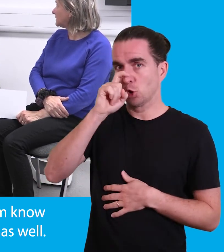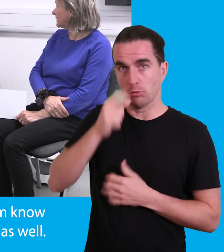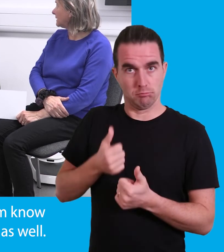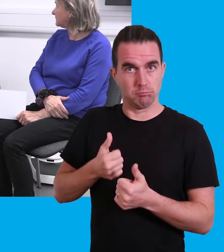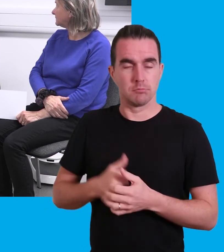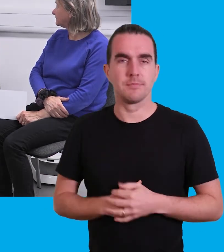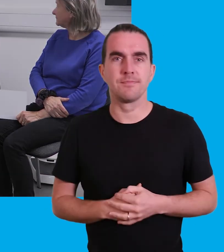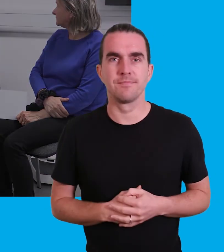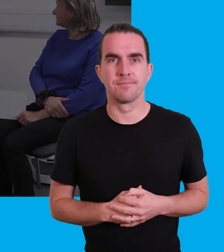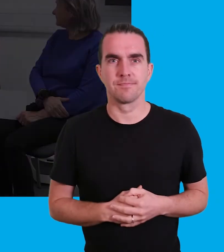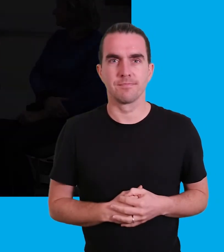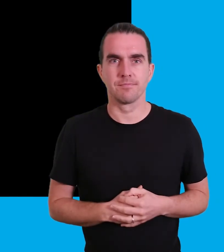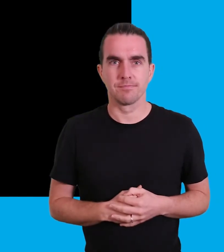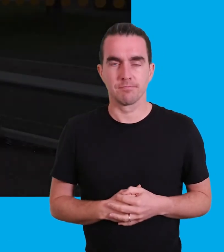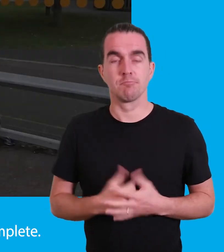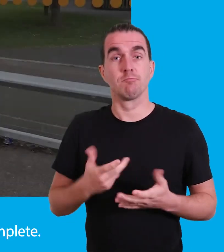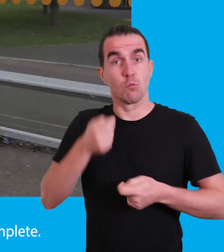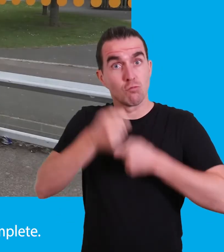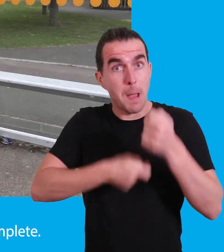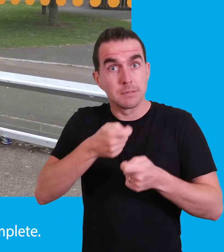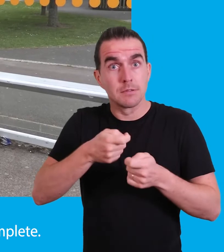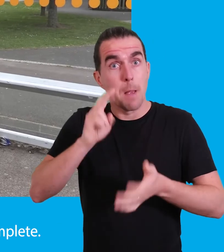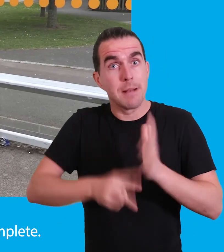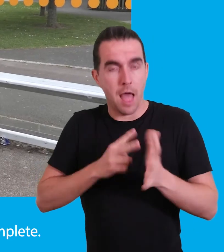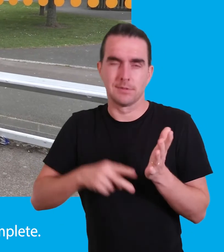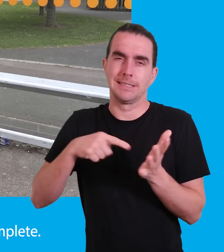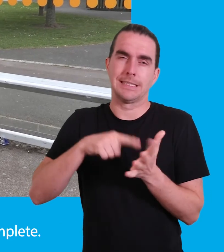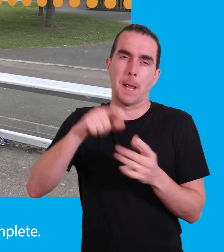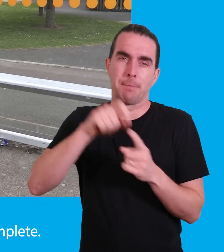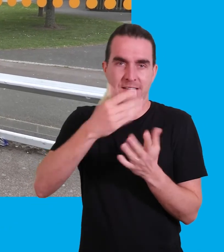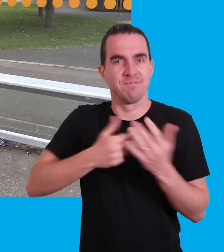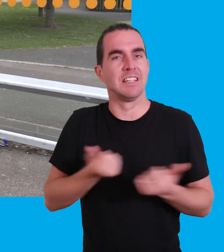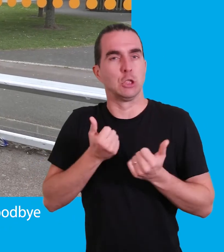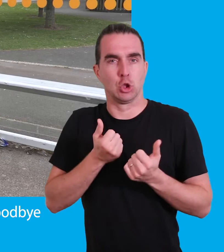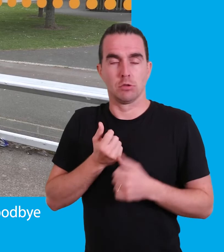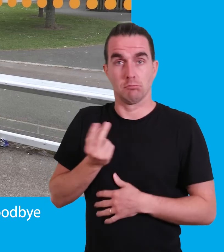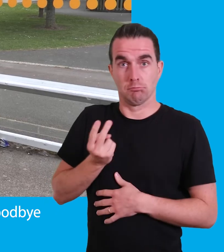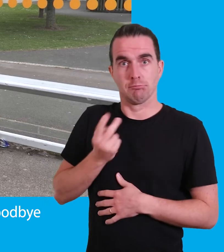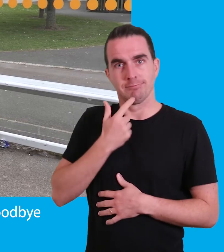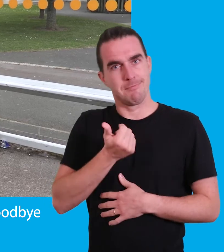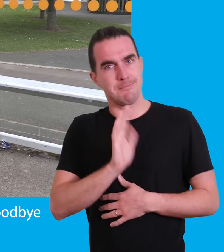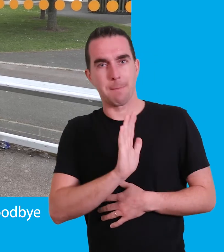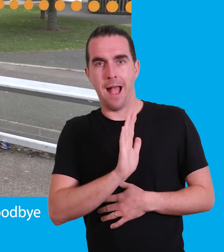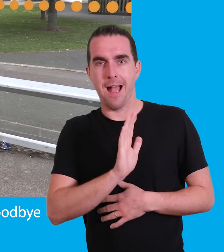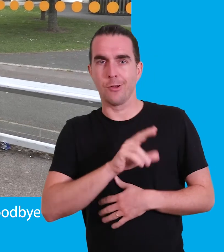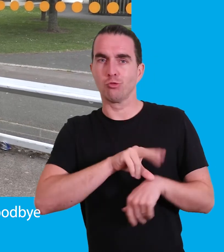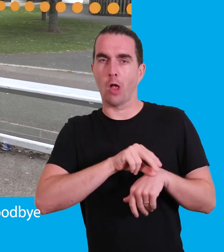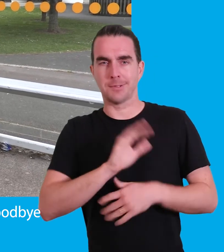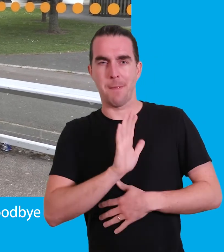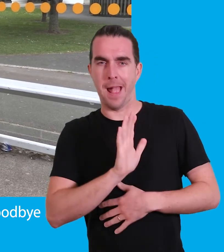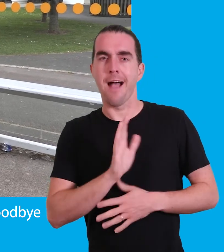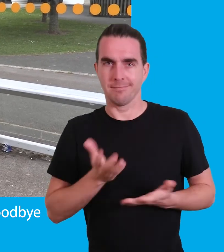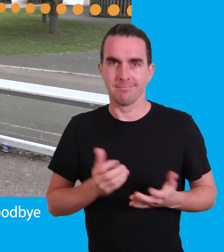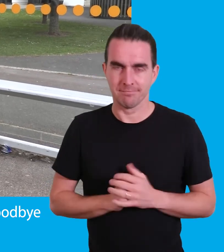sister know as well. The treatment escalation plan is now complete and Lucy and Jane say goodbye to Dr Brown.